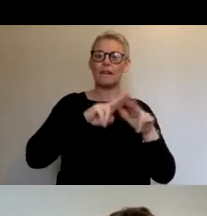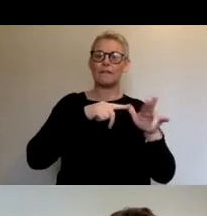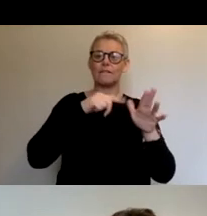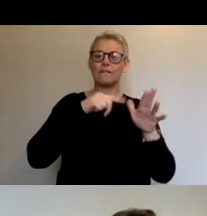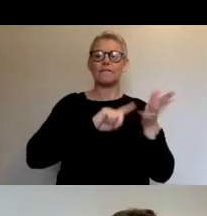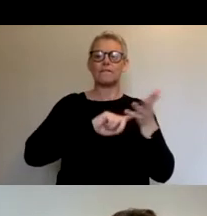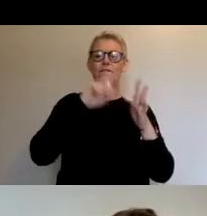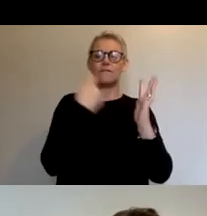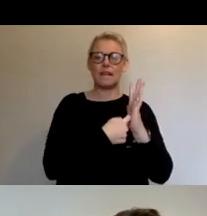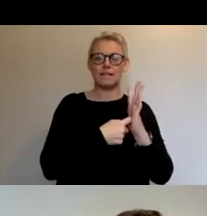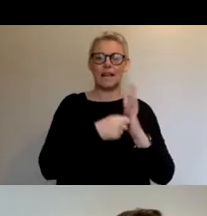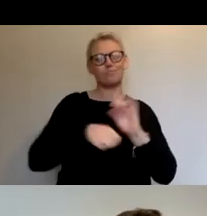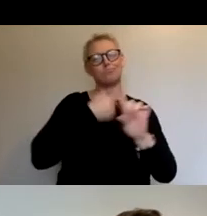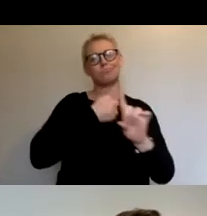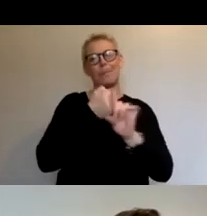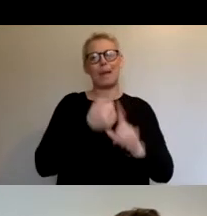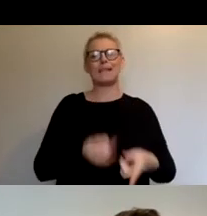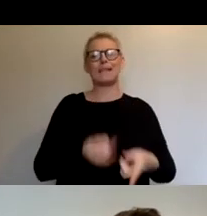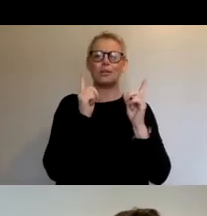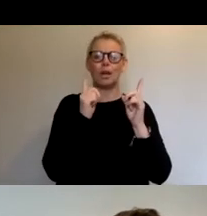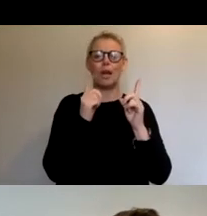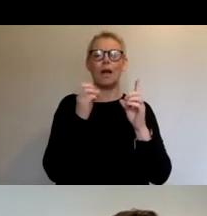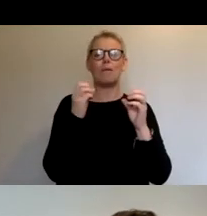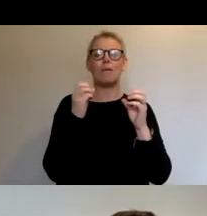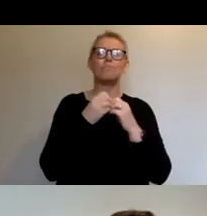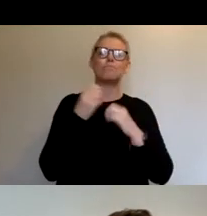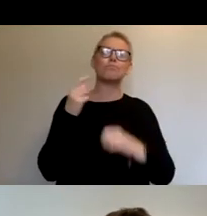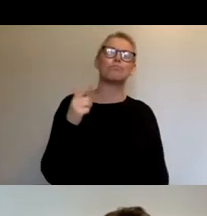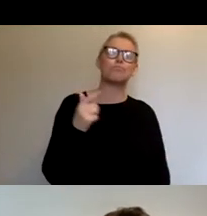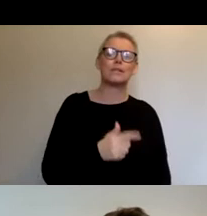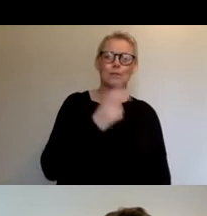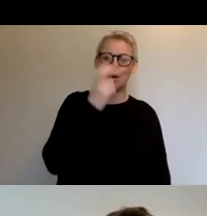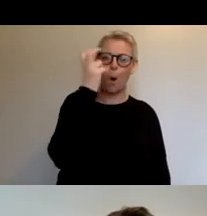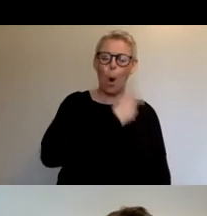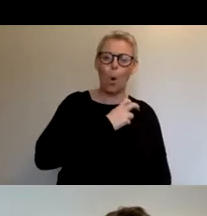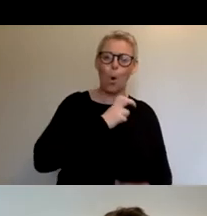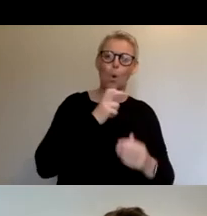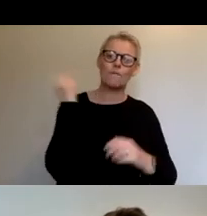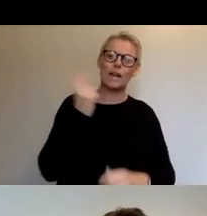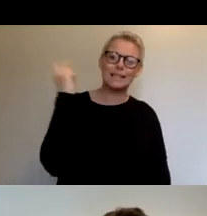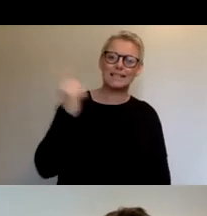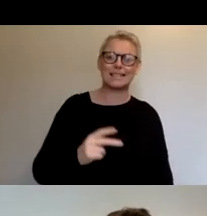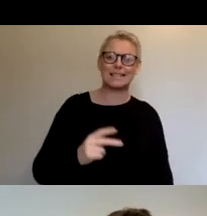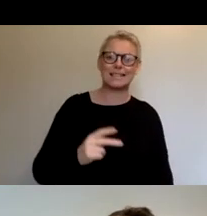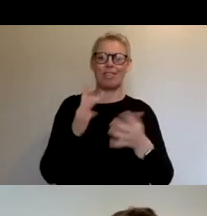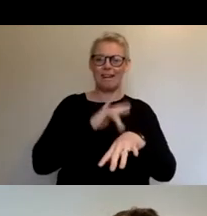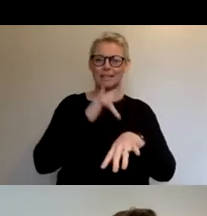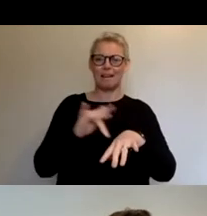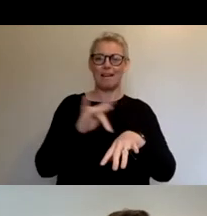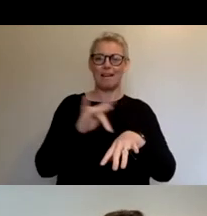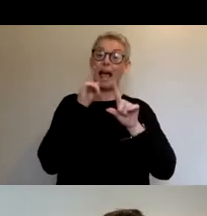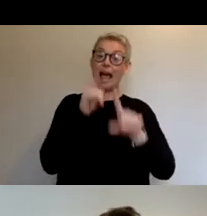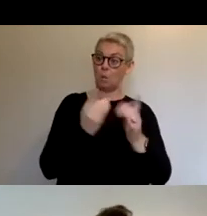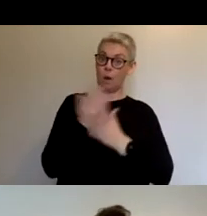Old Vic. And over lockdown, he helped build Bristol Old Vic at home, which is the theatre's first experiment in bringing theatre arts